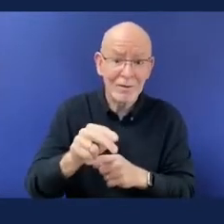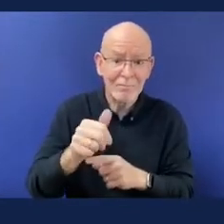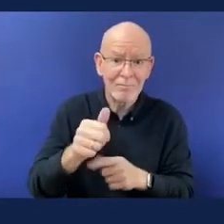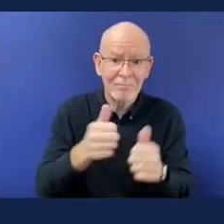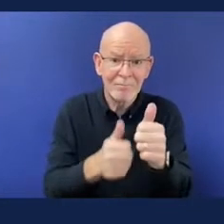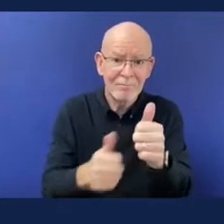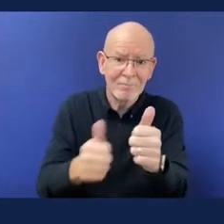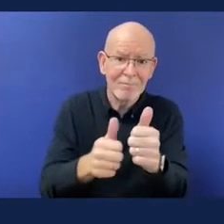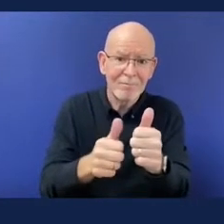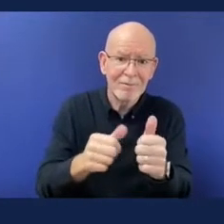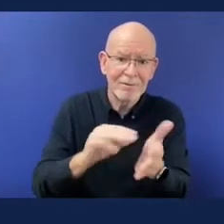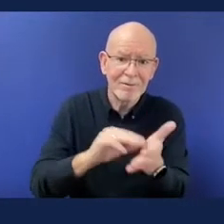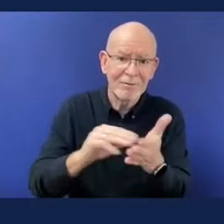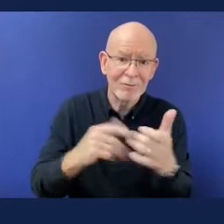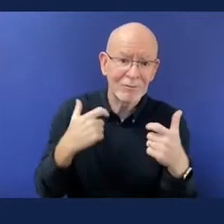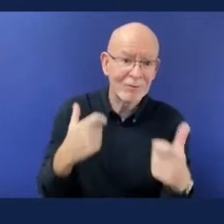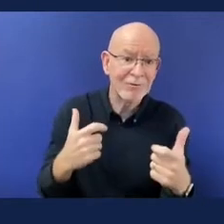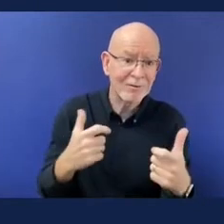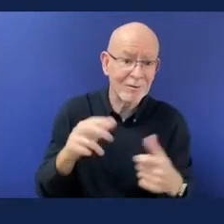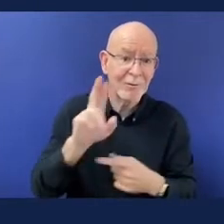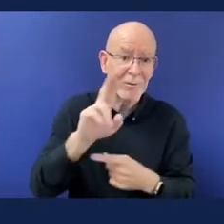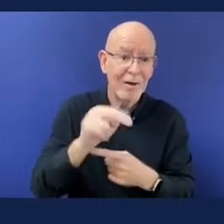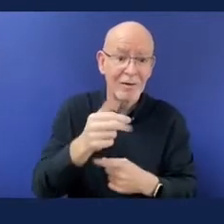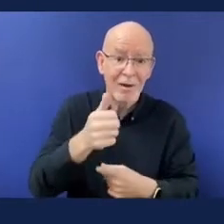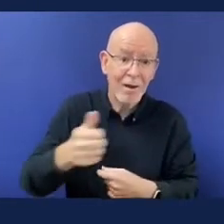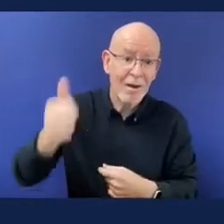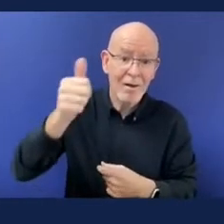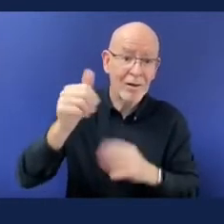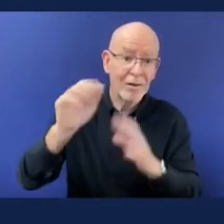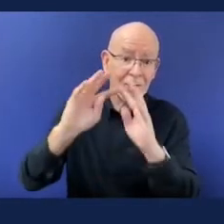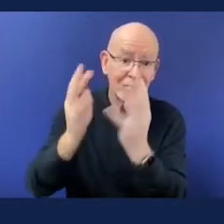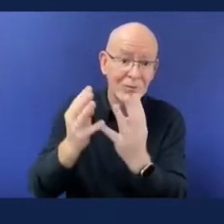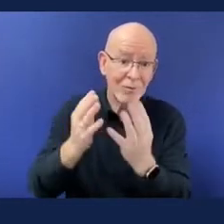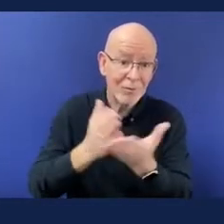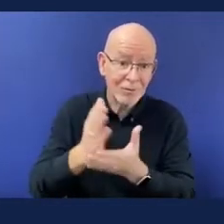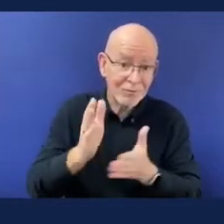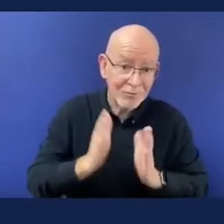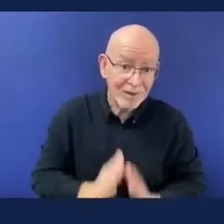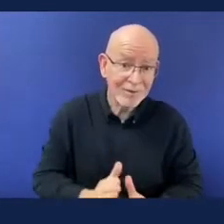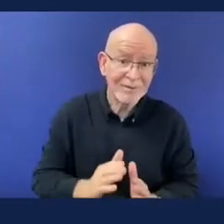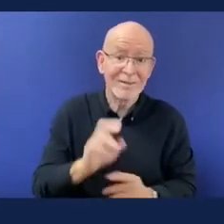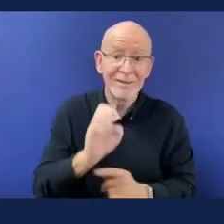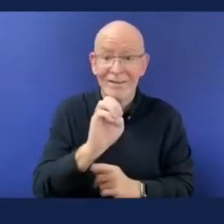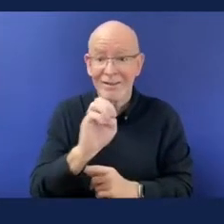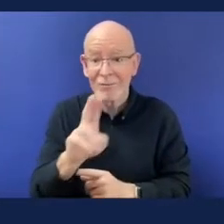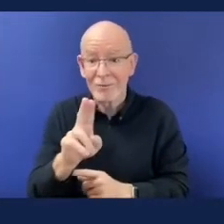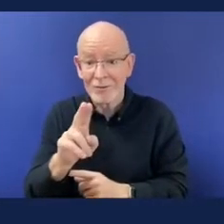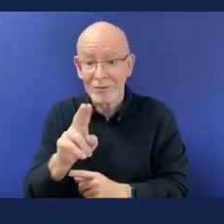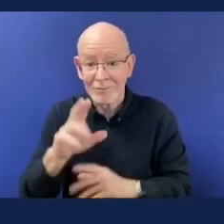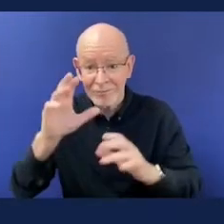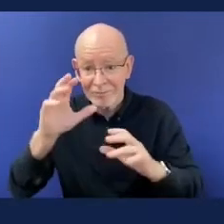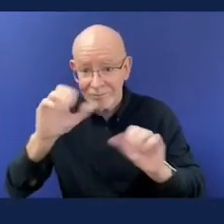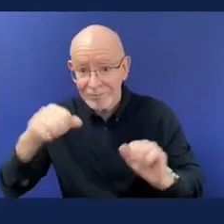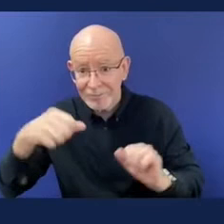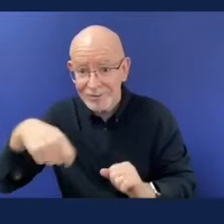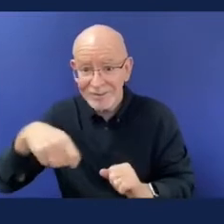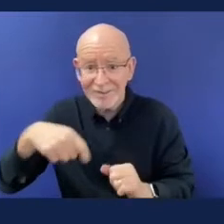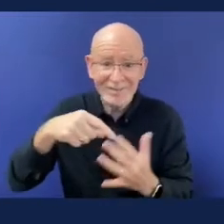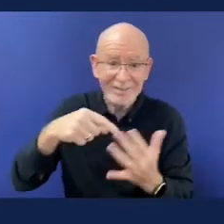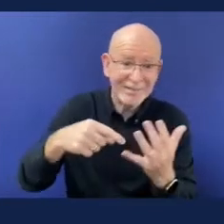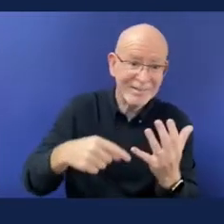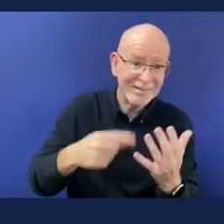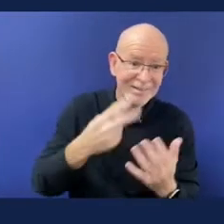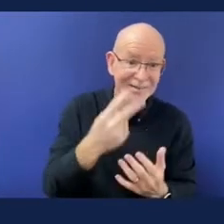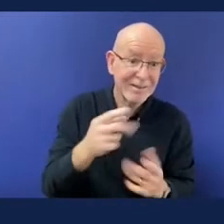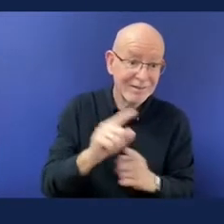on to the next slide we then also had influencers so we had salma blair we had david beckham all tweeting and